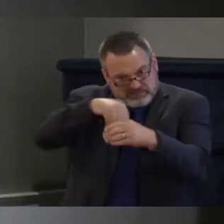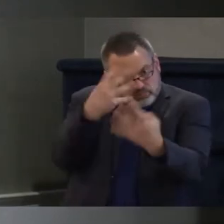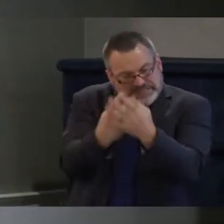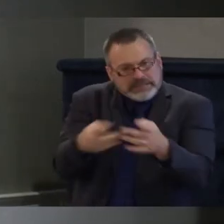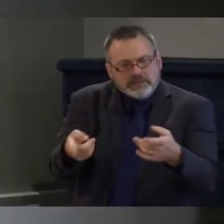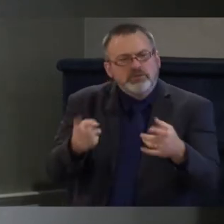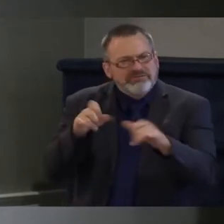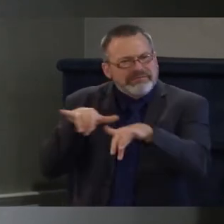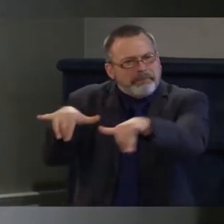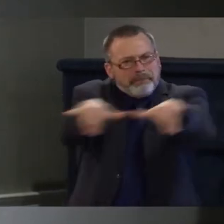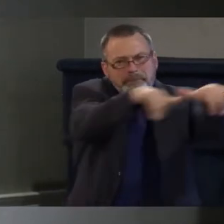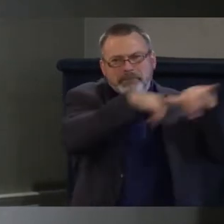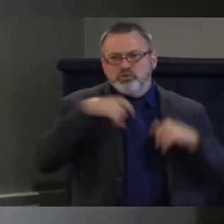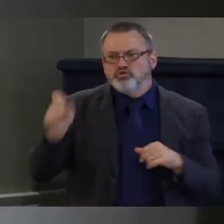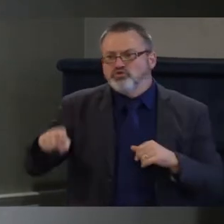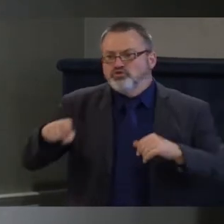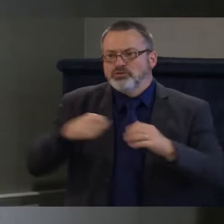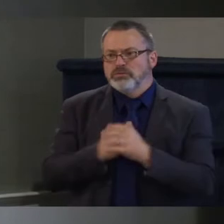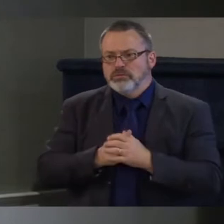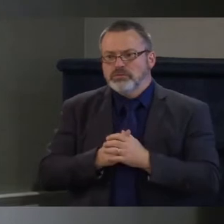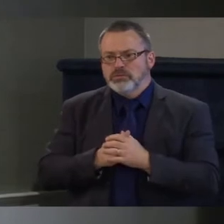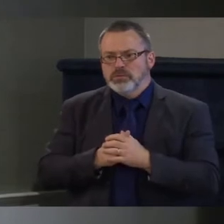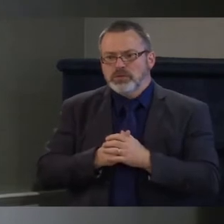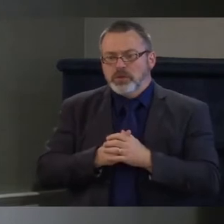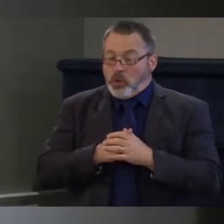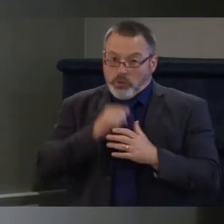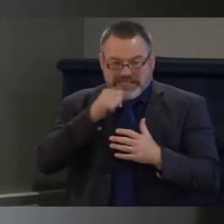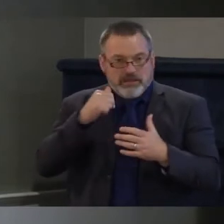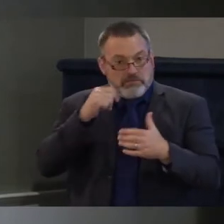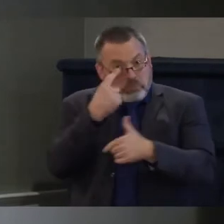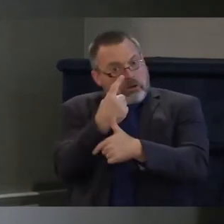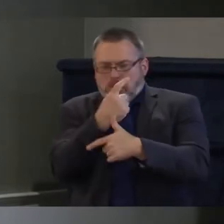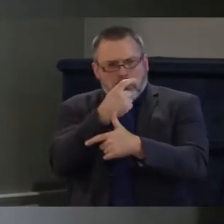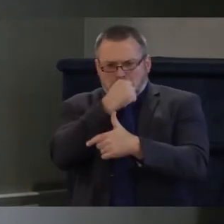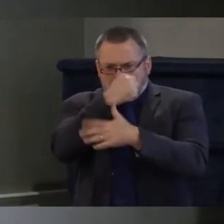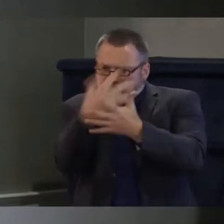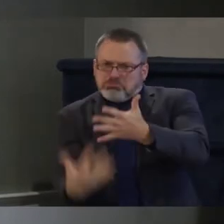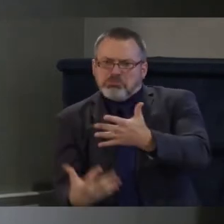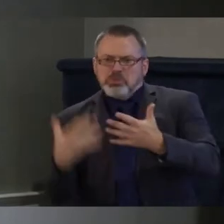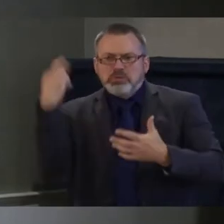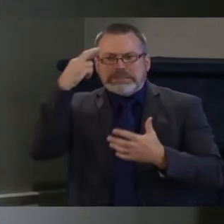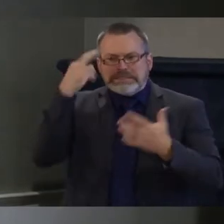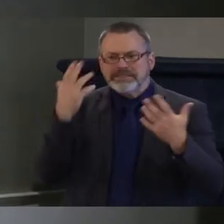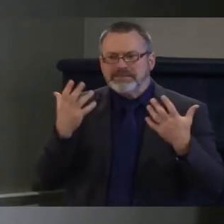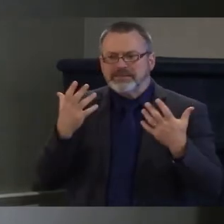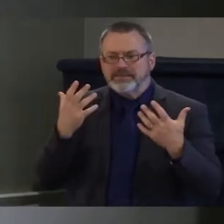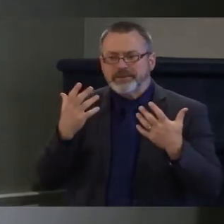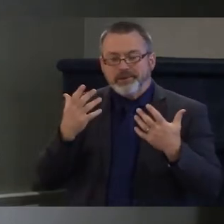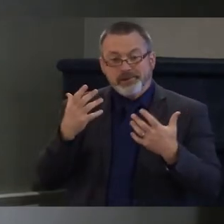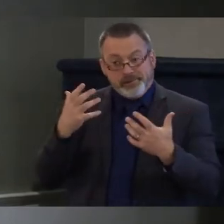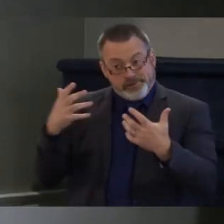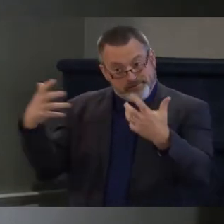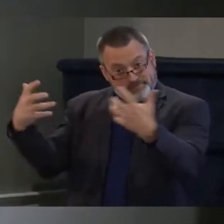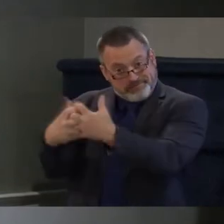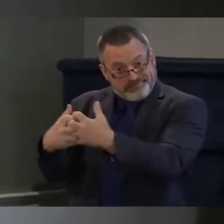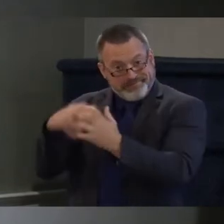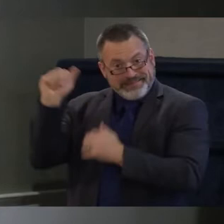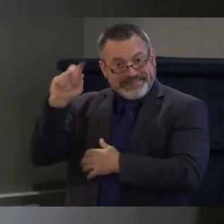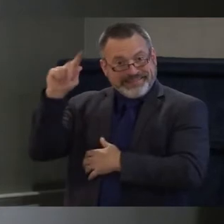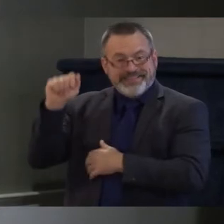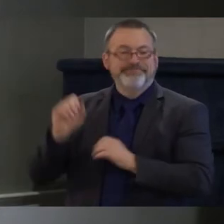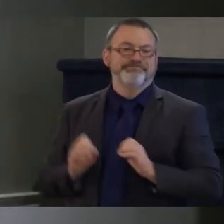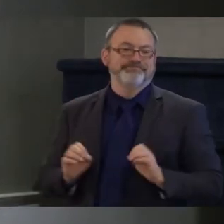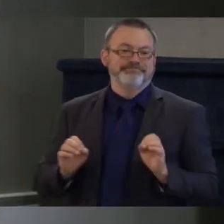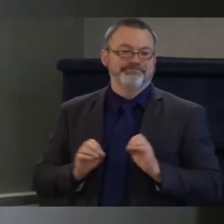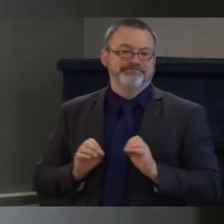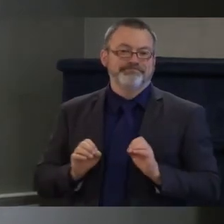I think these are areas where we need, you know, tremendous, tremendous reform. I don't think they're covered by the ADA at all, but it's an area